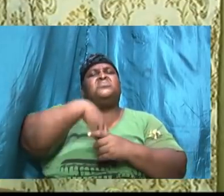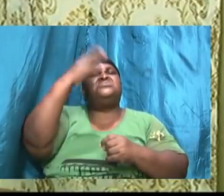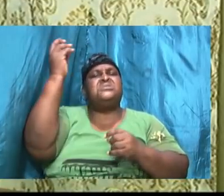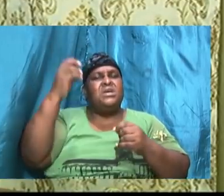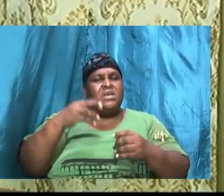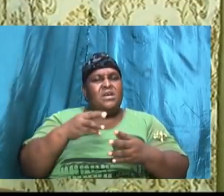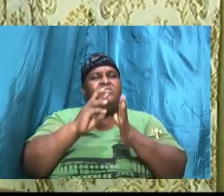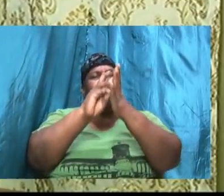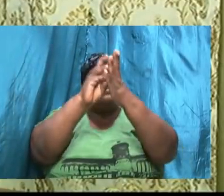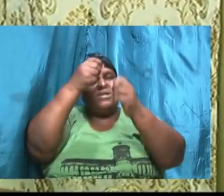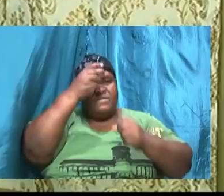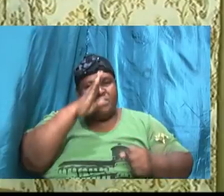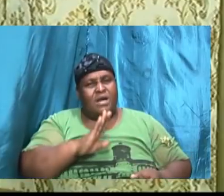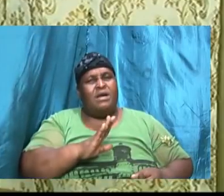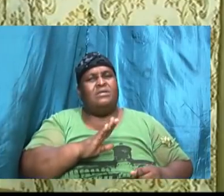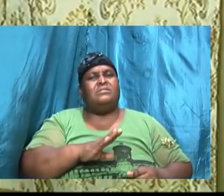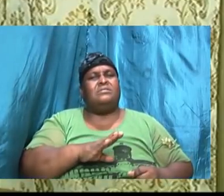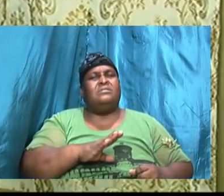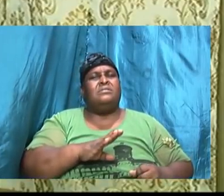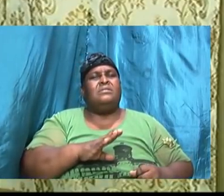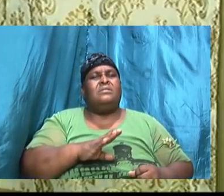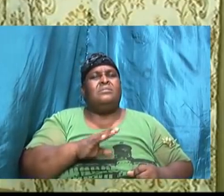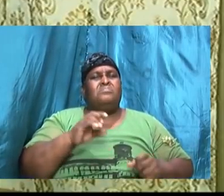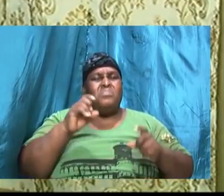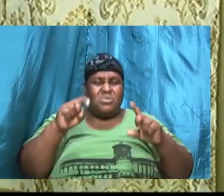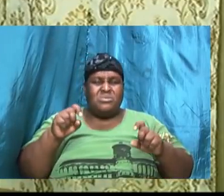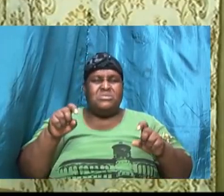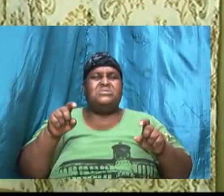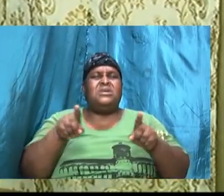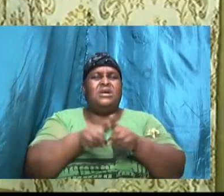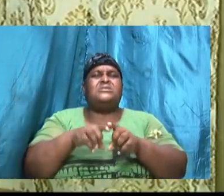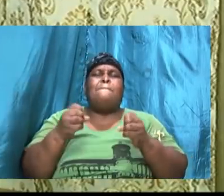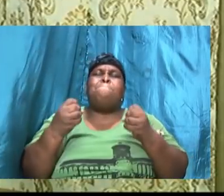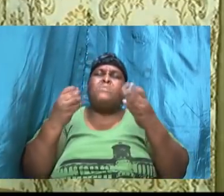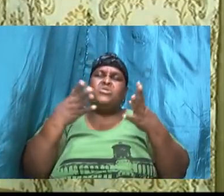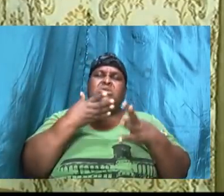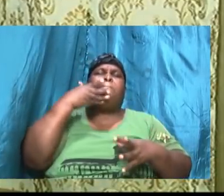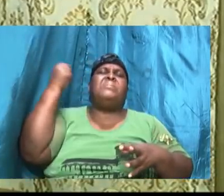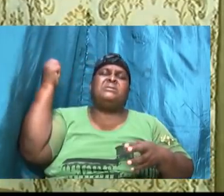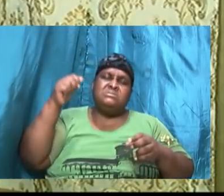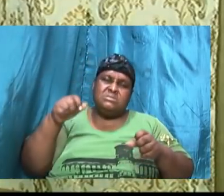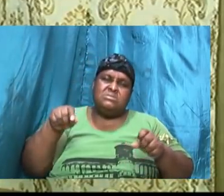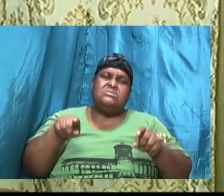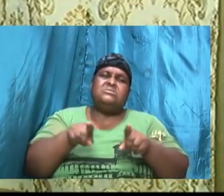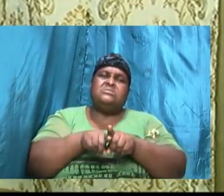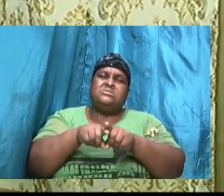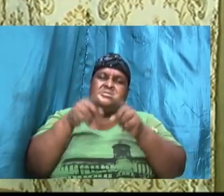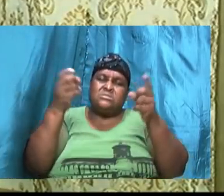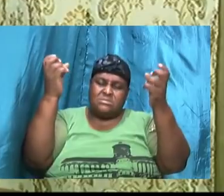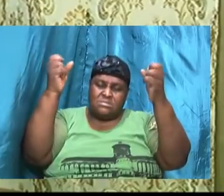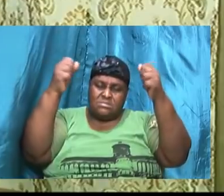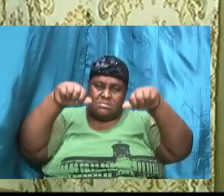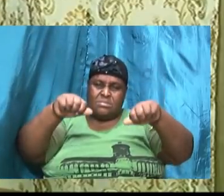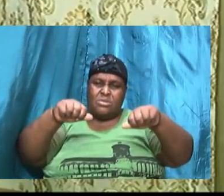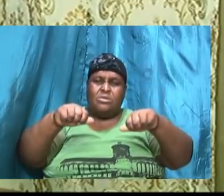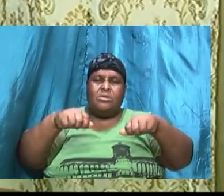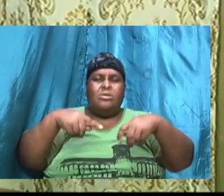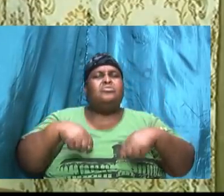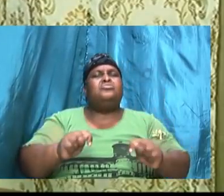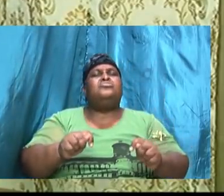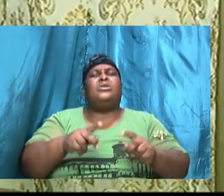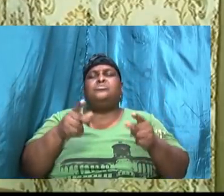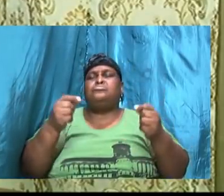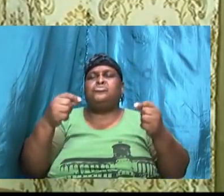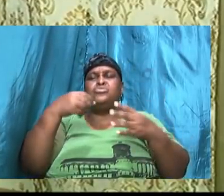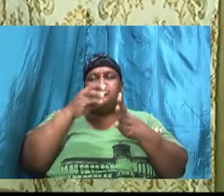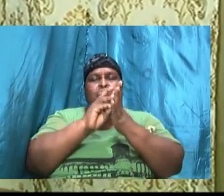we should as much as possible and as best as possible try to do his